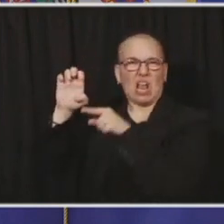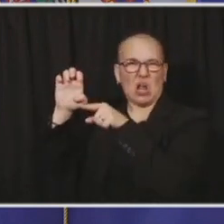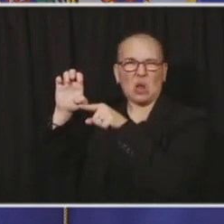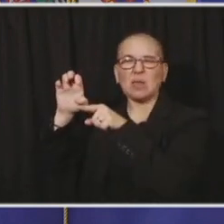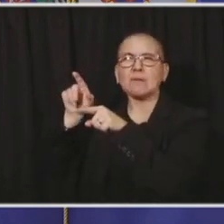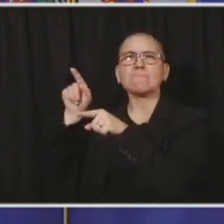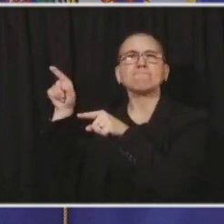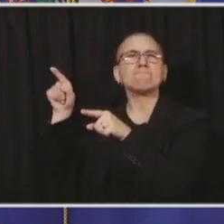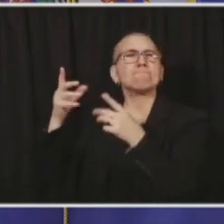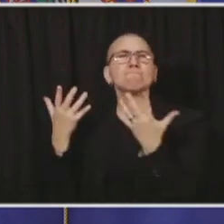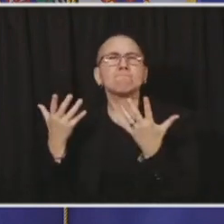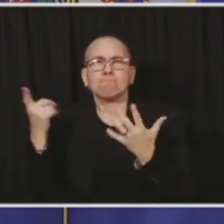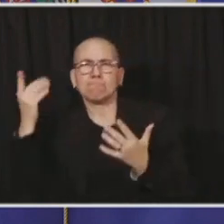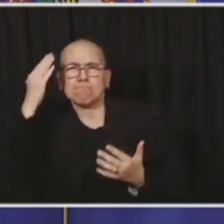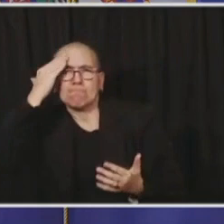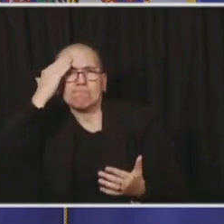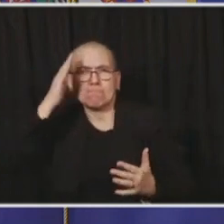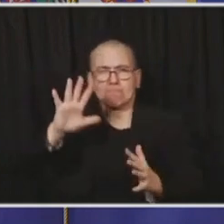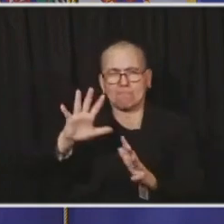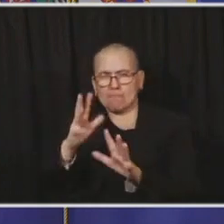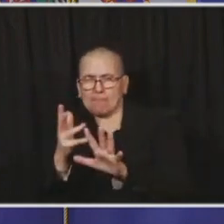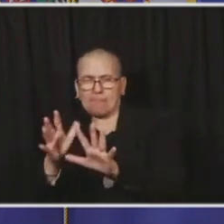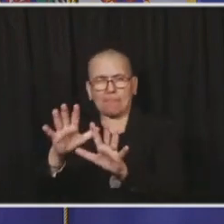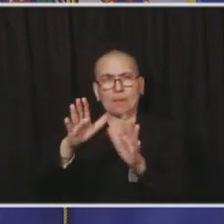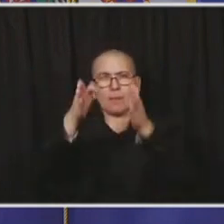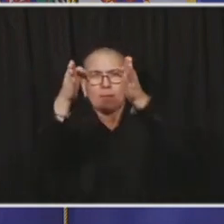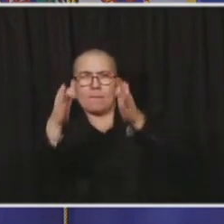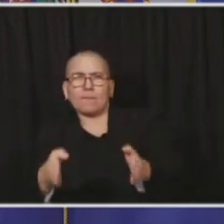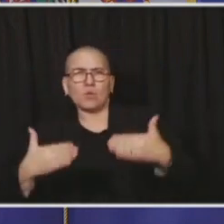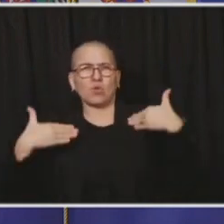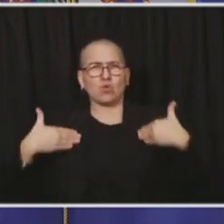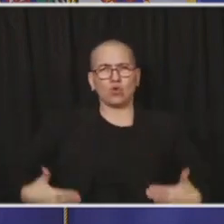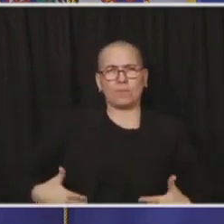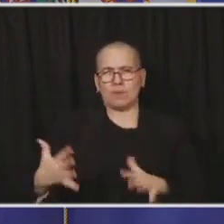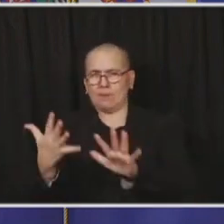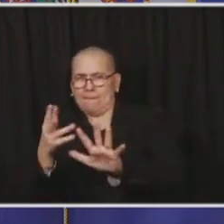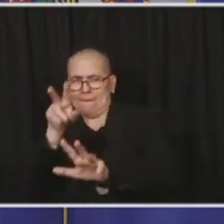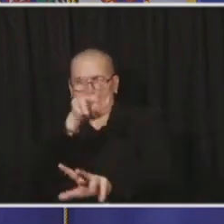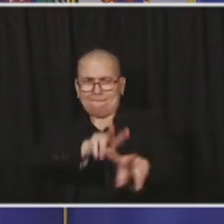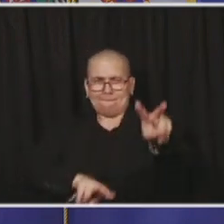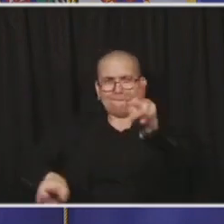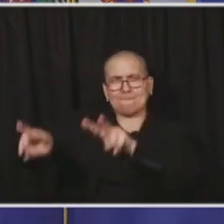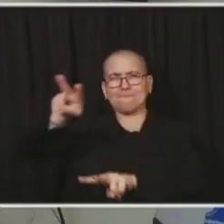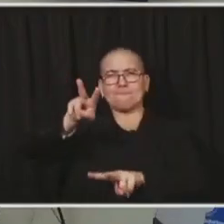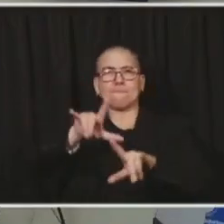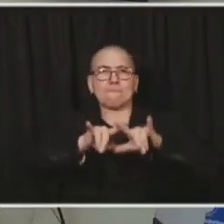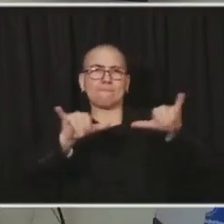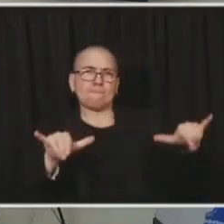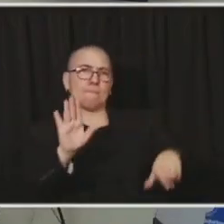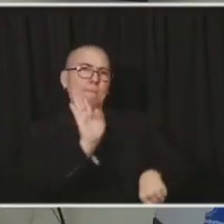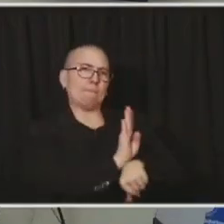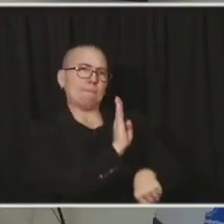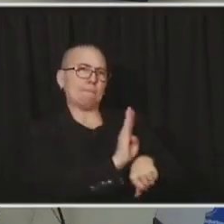but more importantly, understands how you do this in a rural setting. And with that, Dr. Holman.